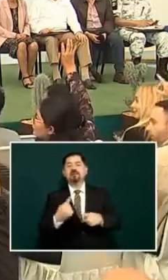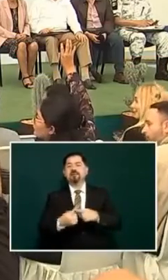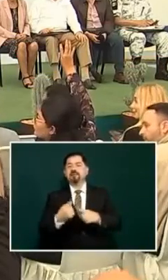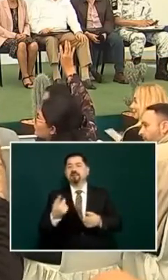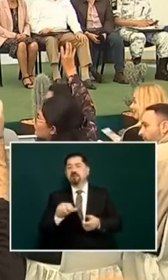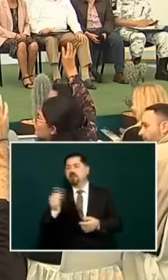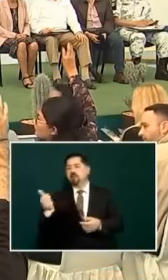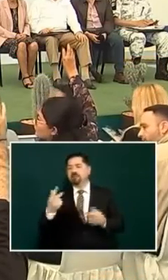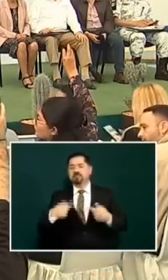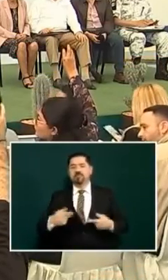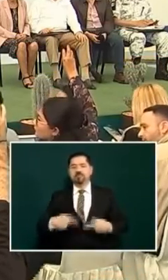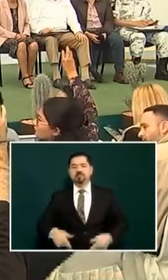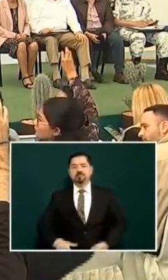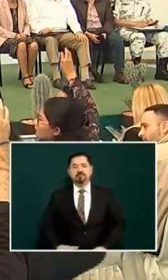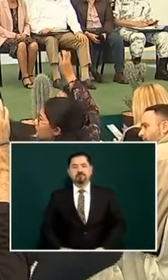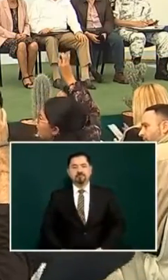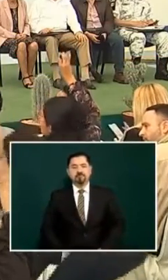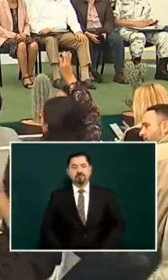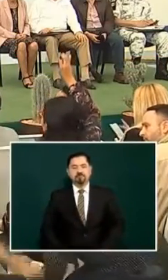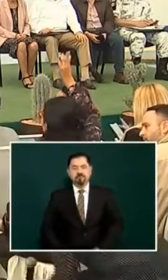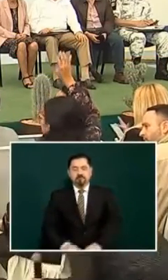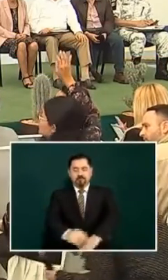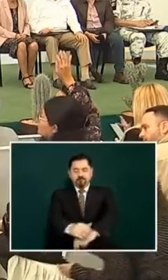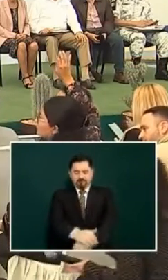and now with one of the ladies